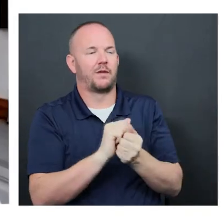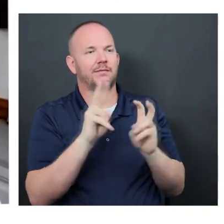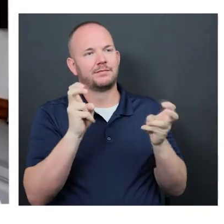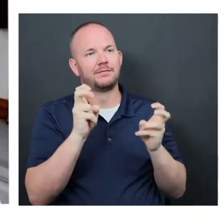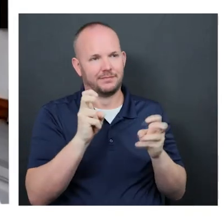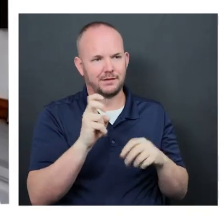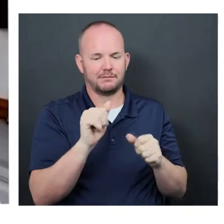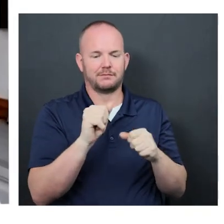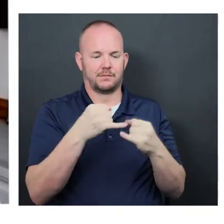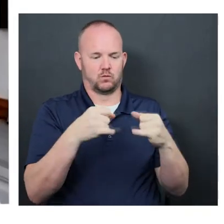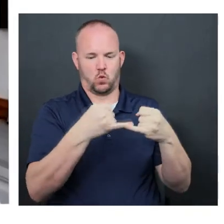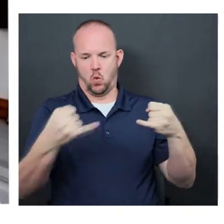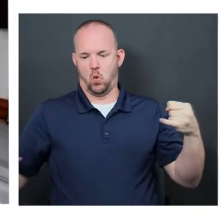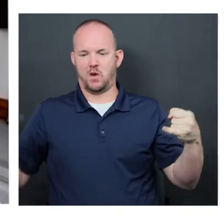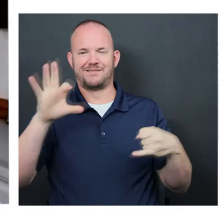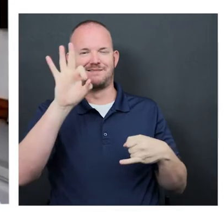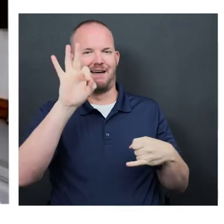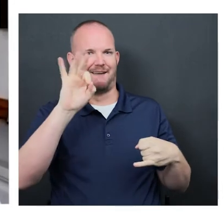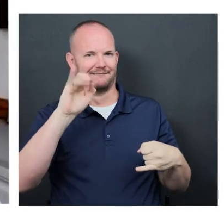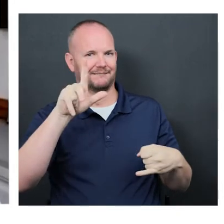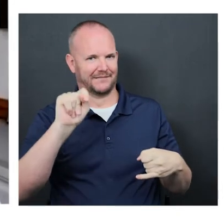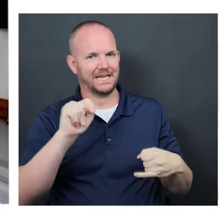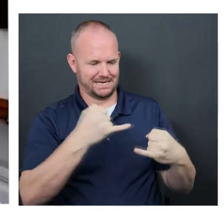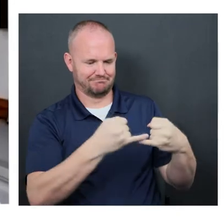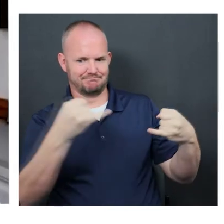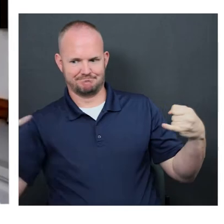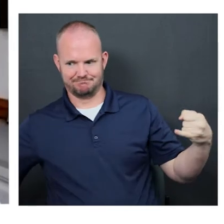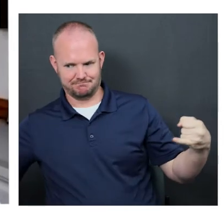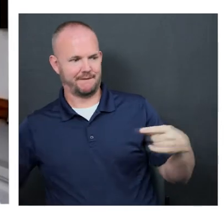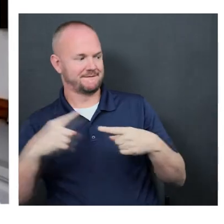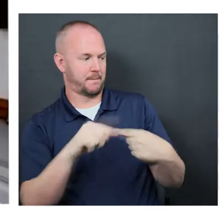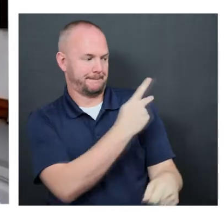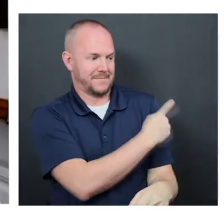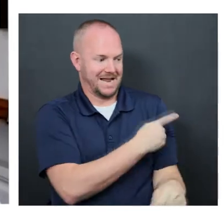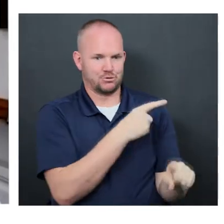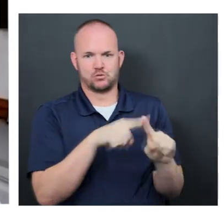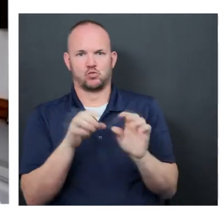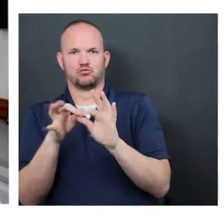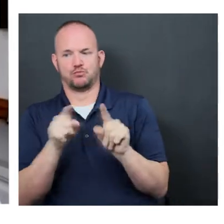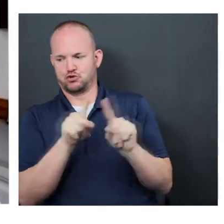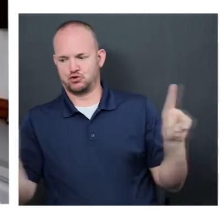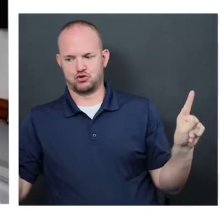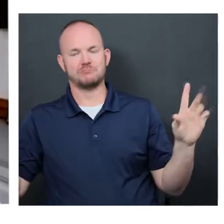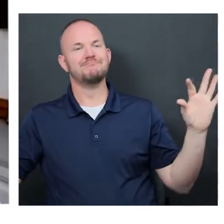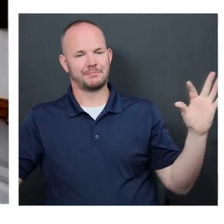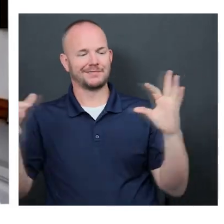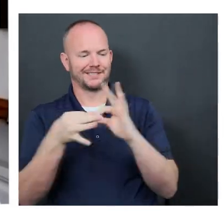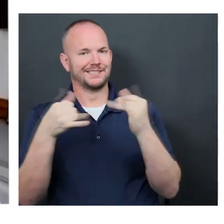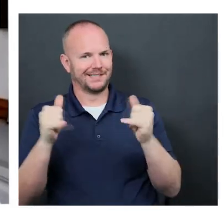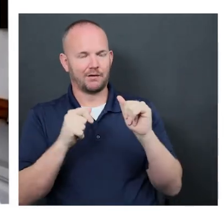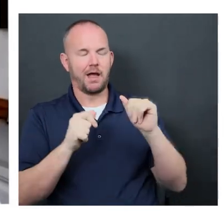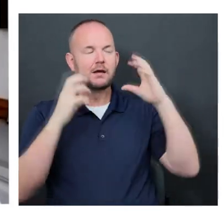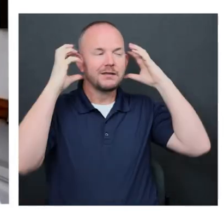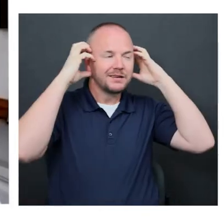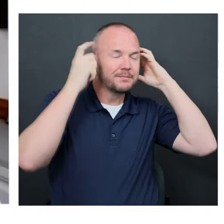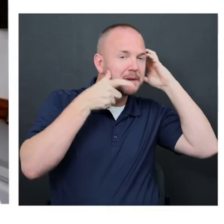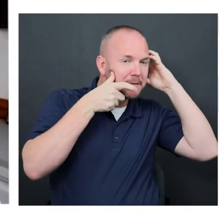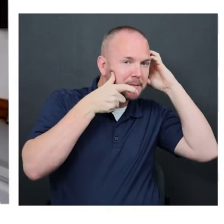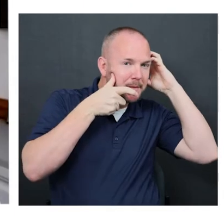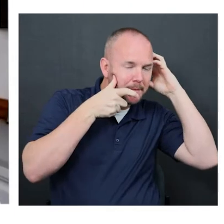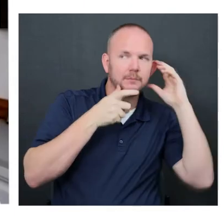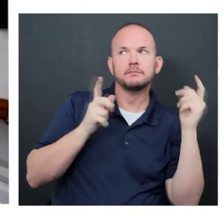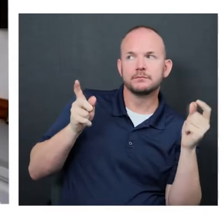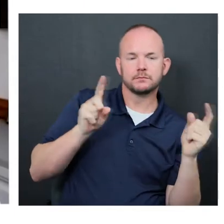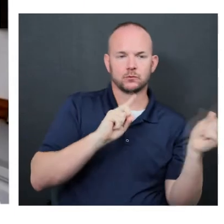foot long extension near the patient so that we wouldn't have to literally put our ear to the patient's lips to be able to hear them.